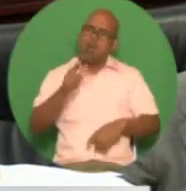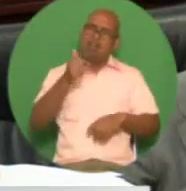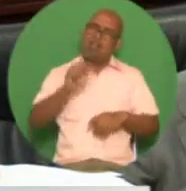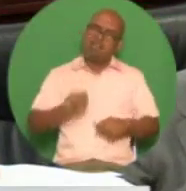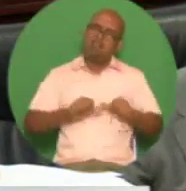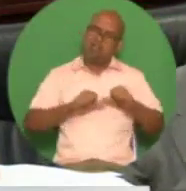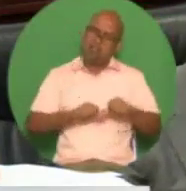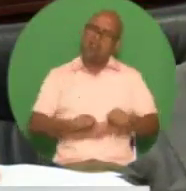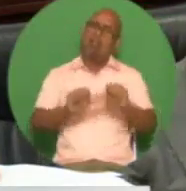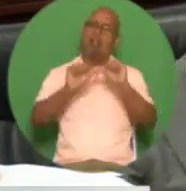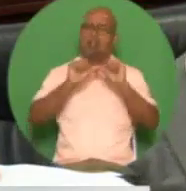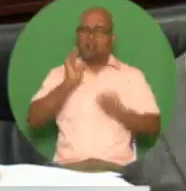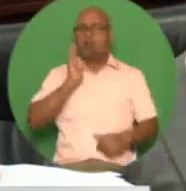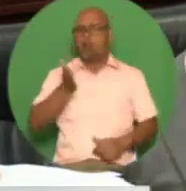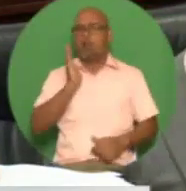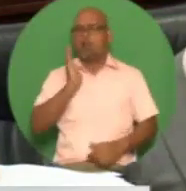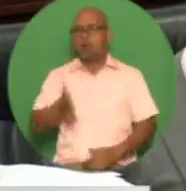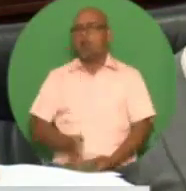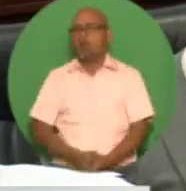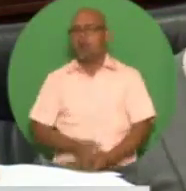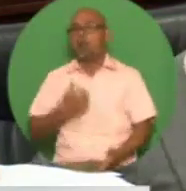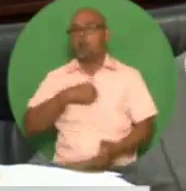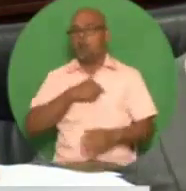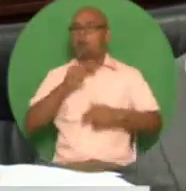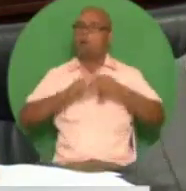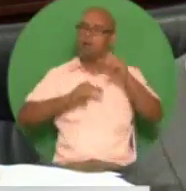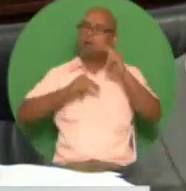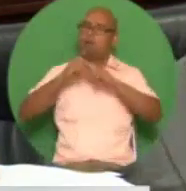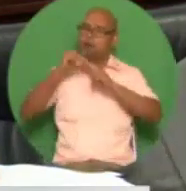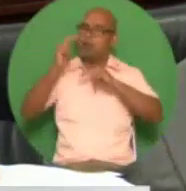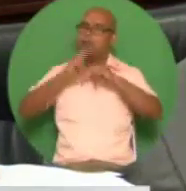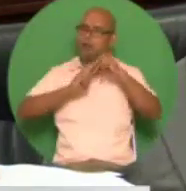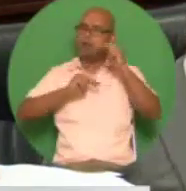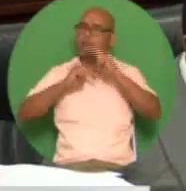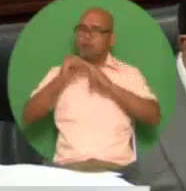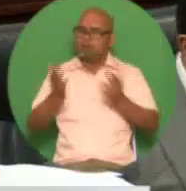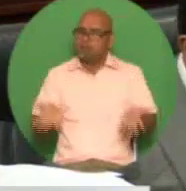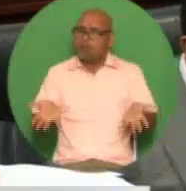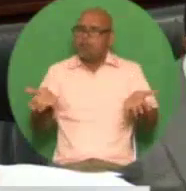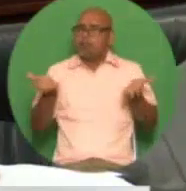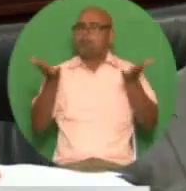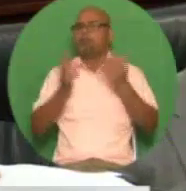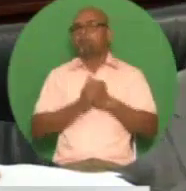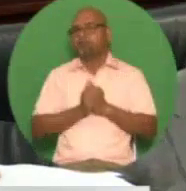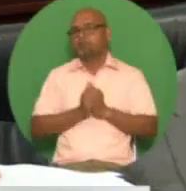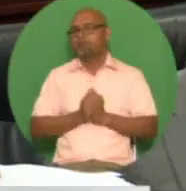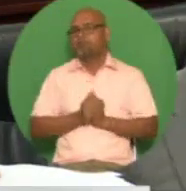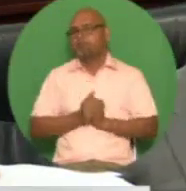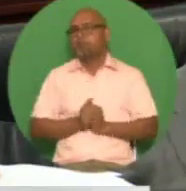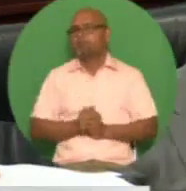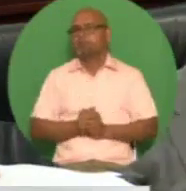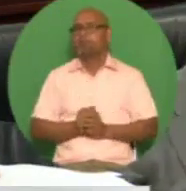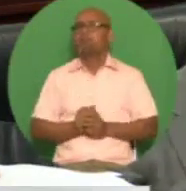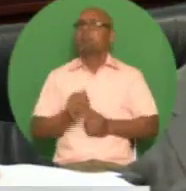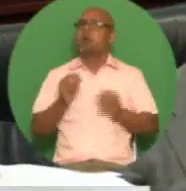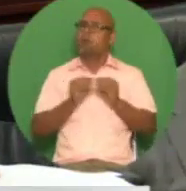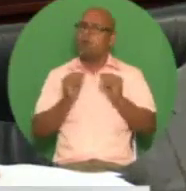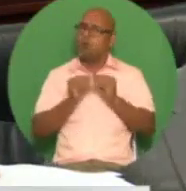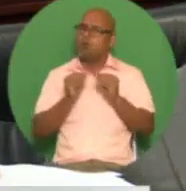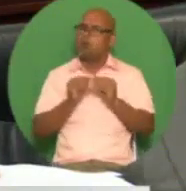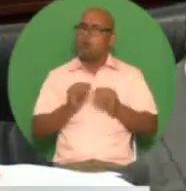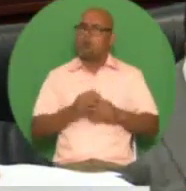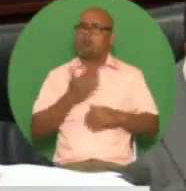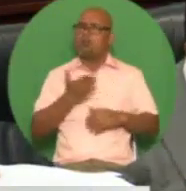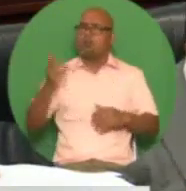gas sector we are building the non-energy economy with the production of goods and services for the domestic